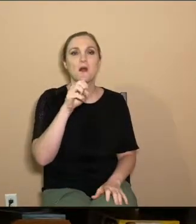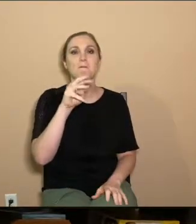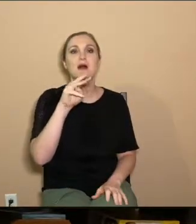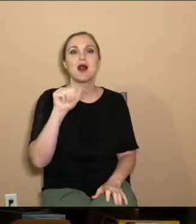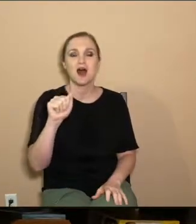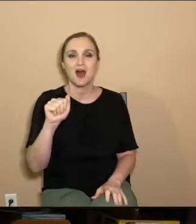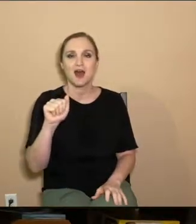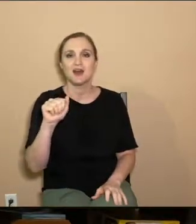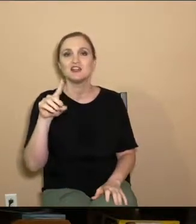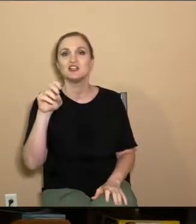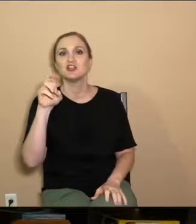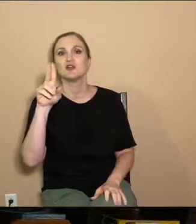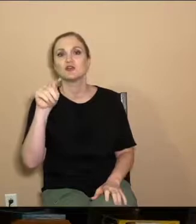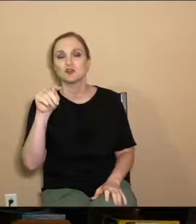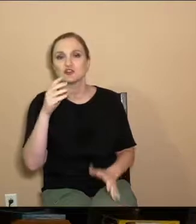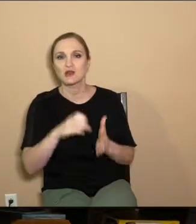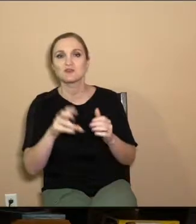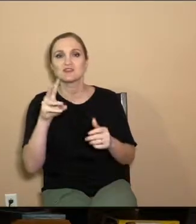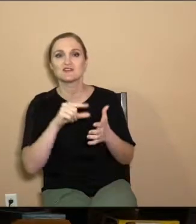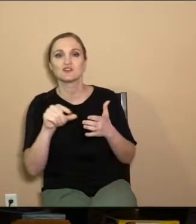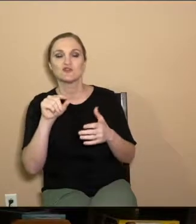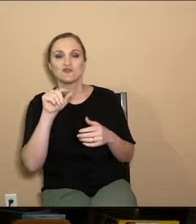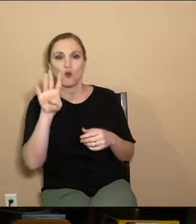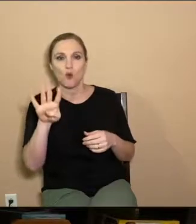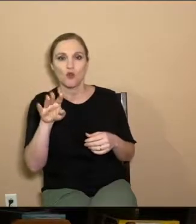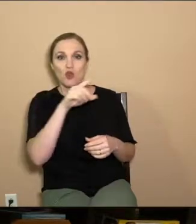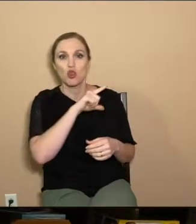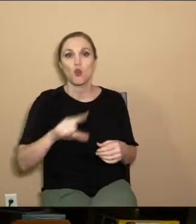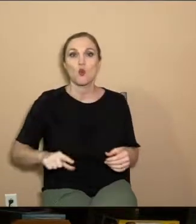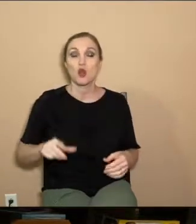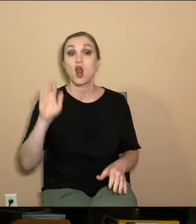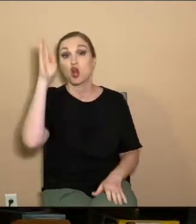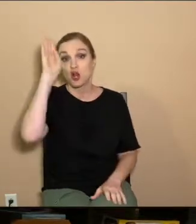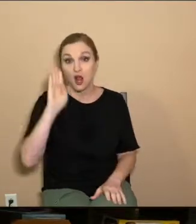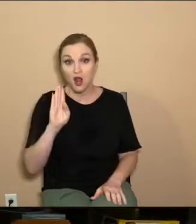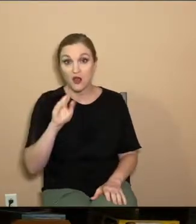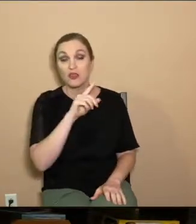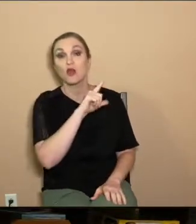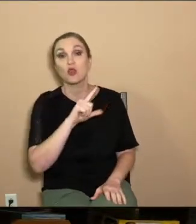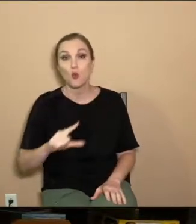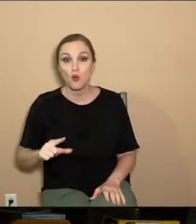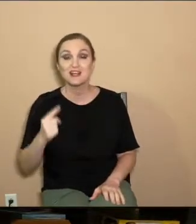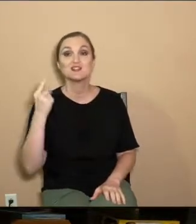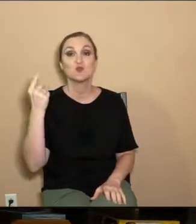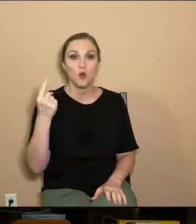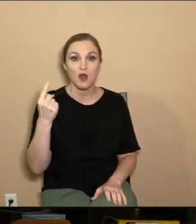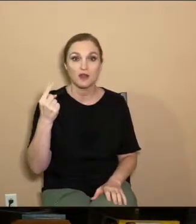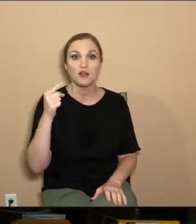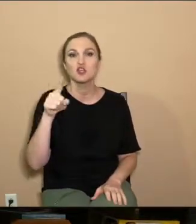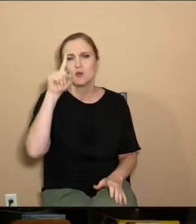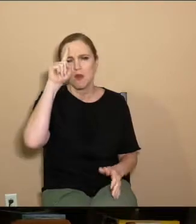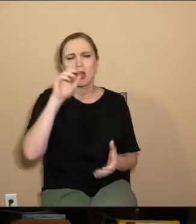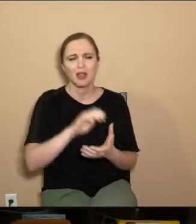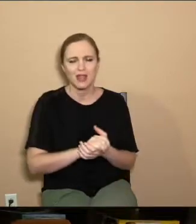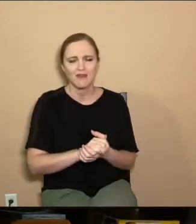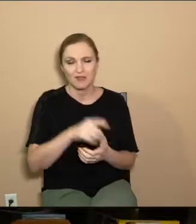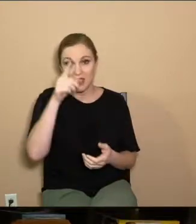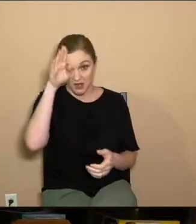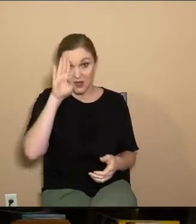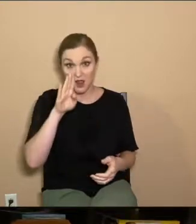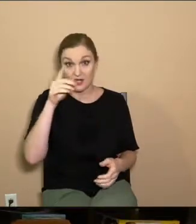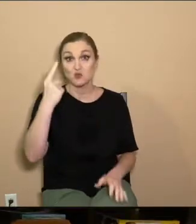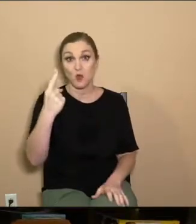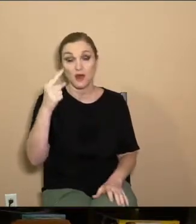from Deuteronomy chapter six, verse four, that says the Lord, our God, the Lord is one. You believe that God is